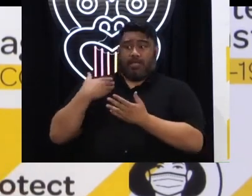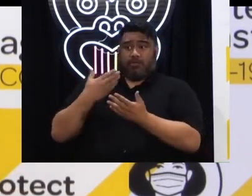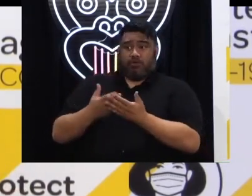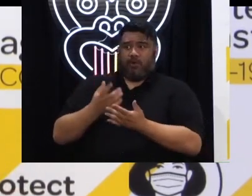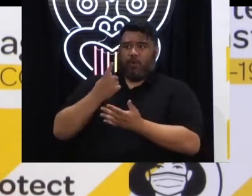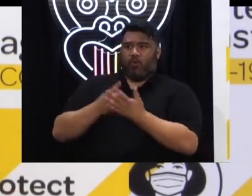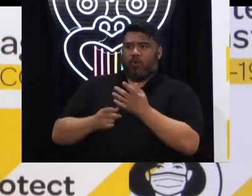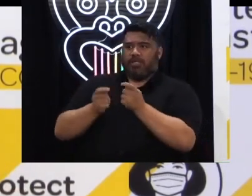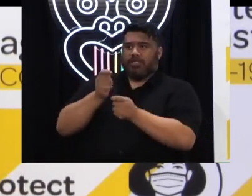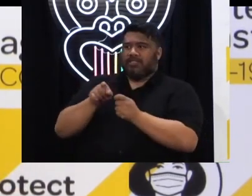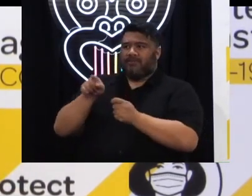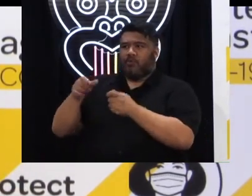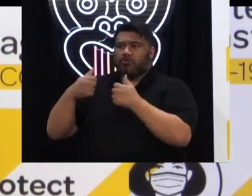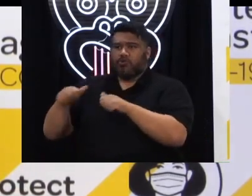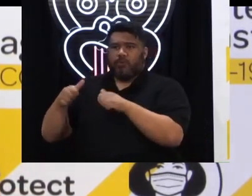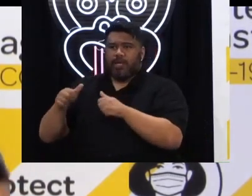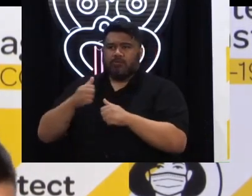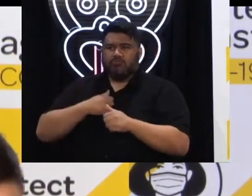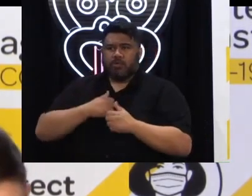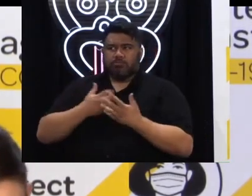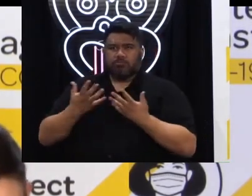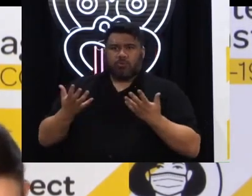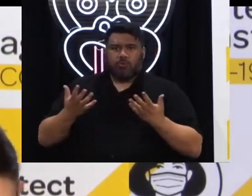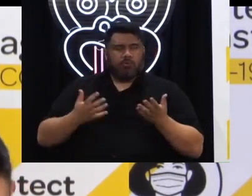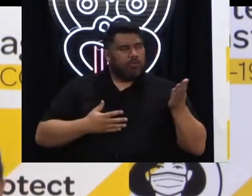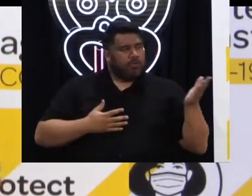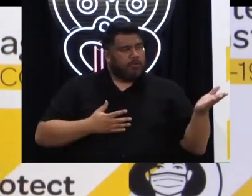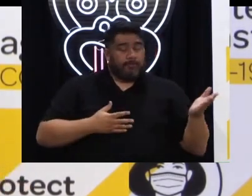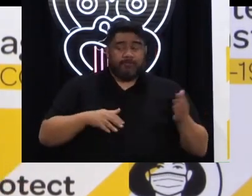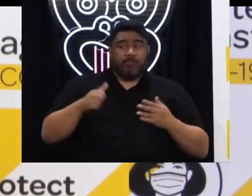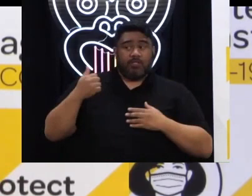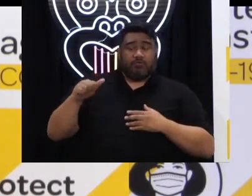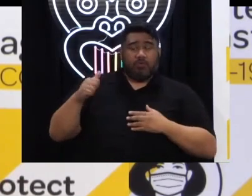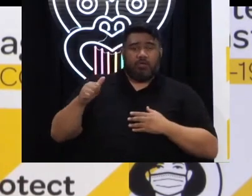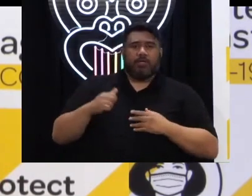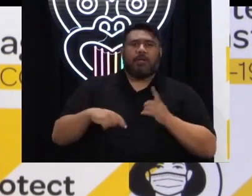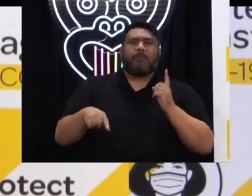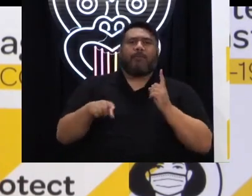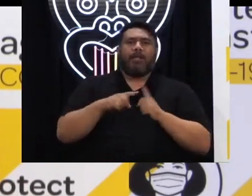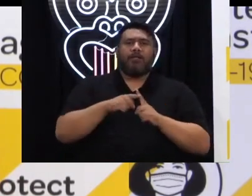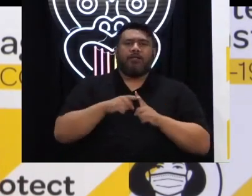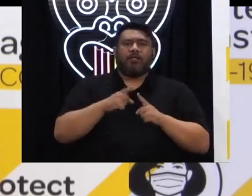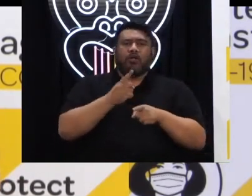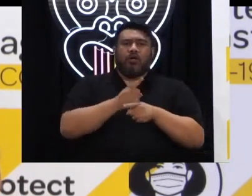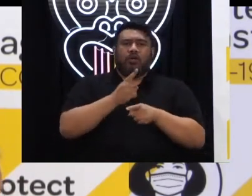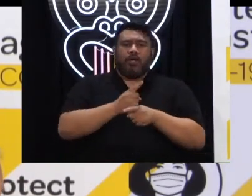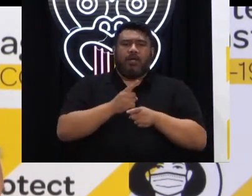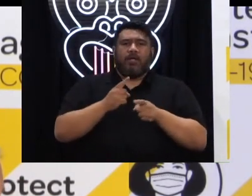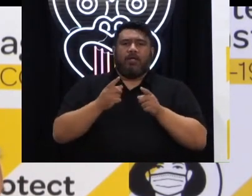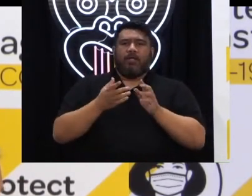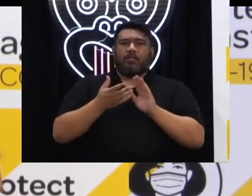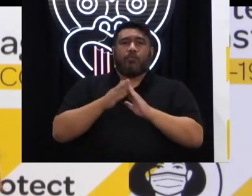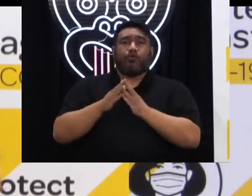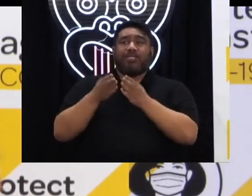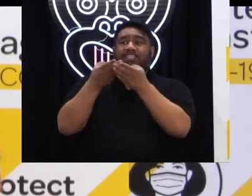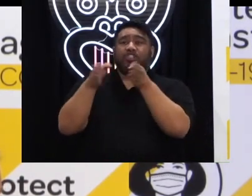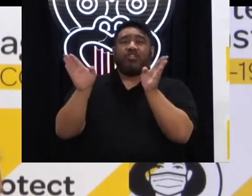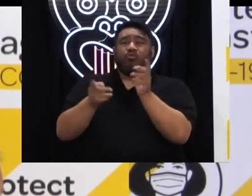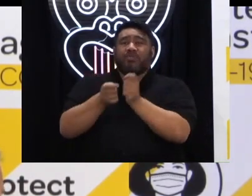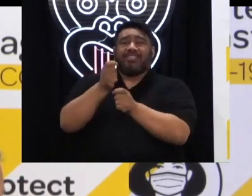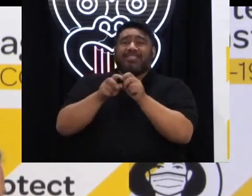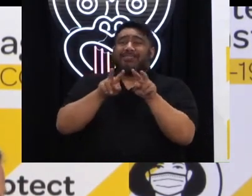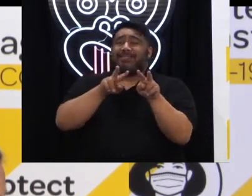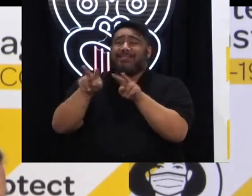yet. But Dr. Bloomfield. Yes, and in addition to that, none of the community general testing, surveillance